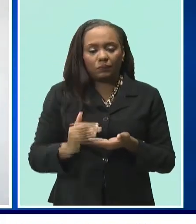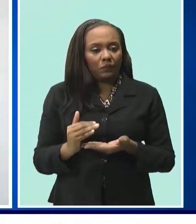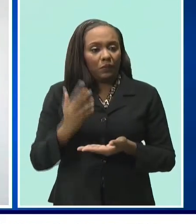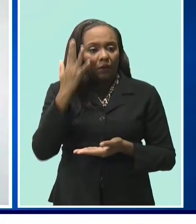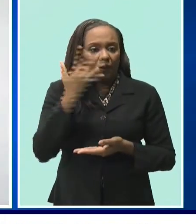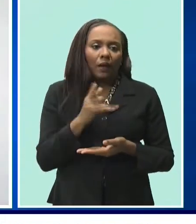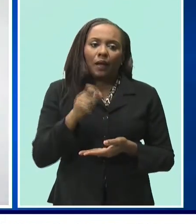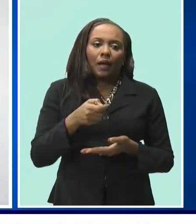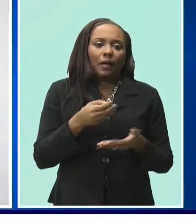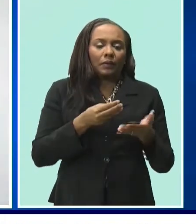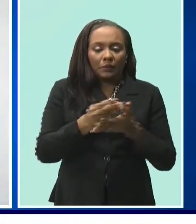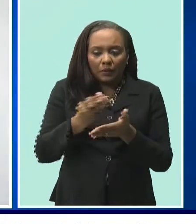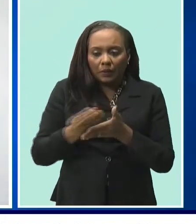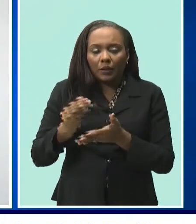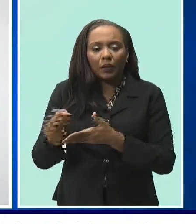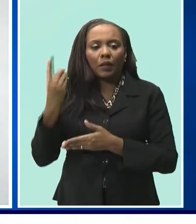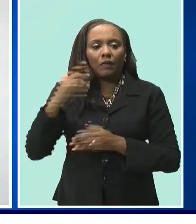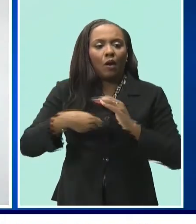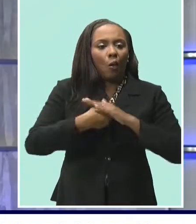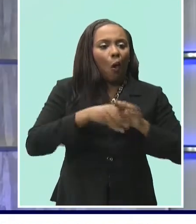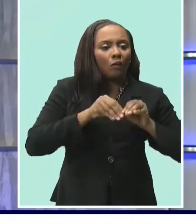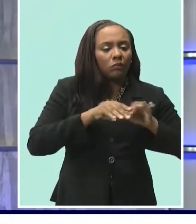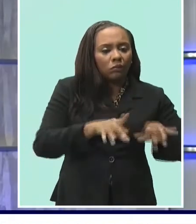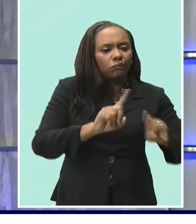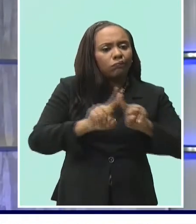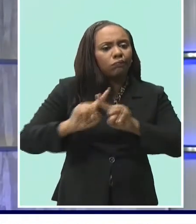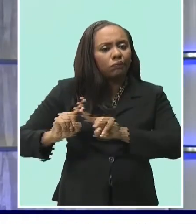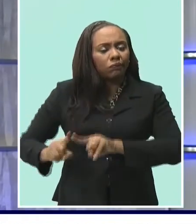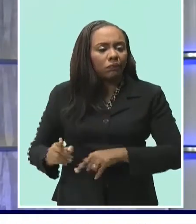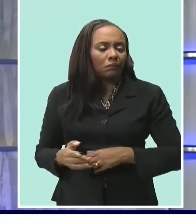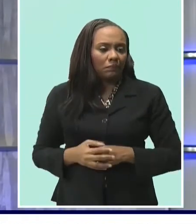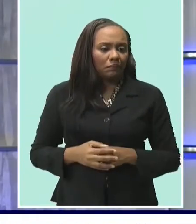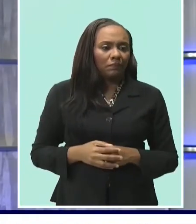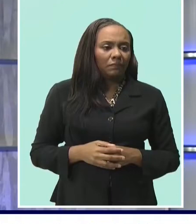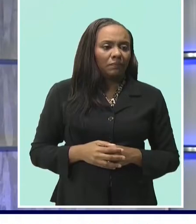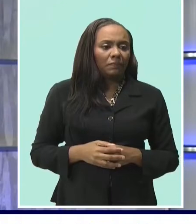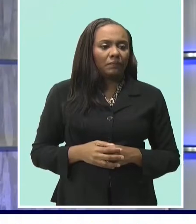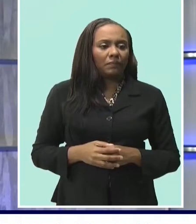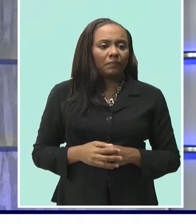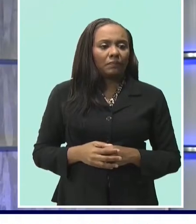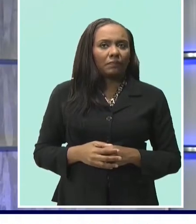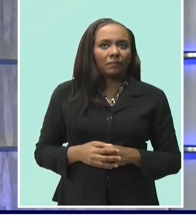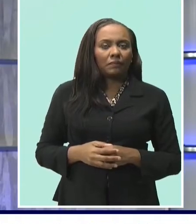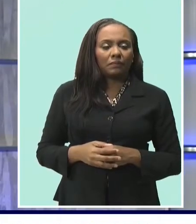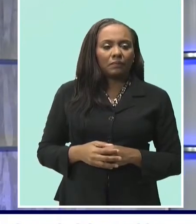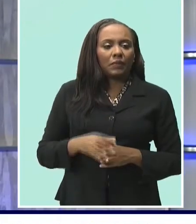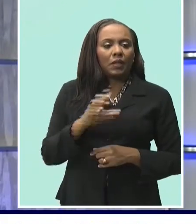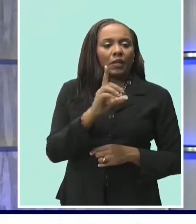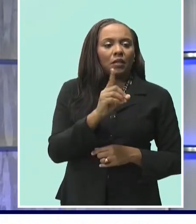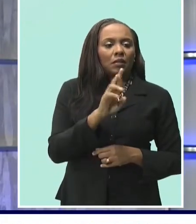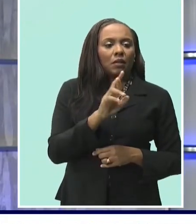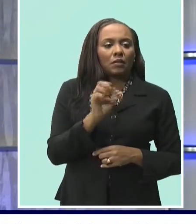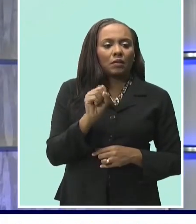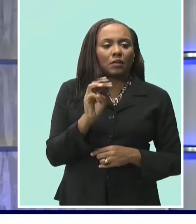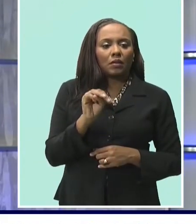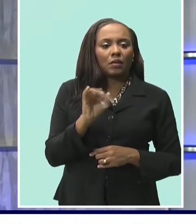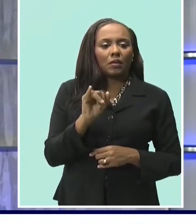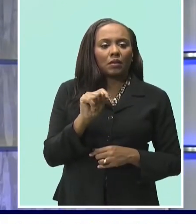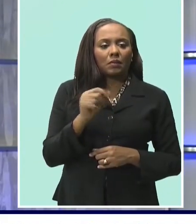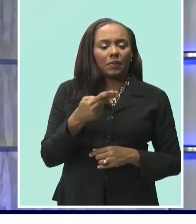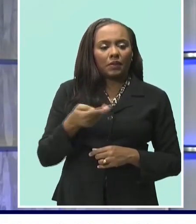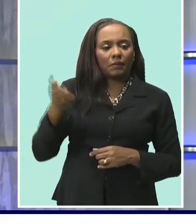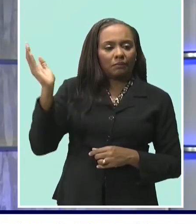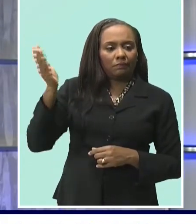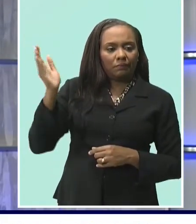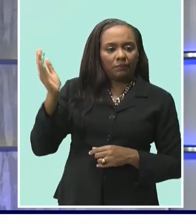-related responses have skyrocketed. Dr. Smith was delivering opening remarks at the CDB as the CDB